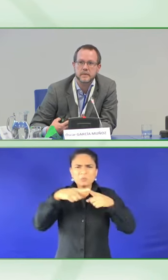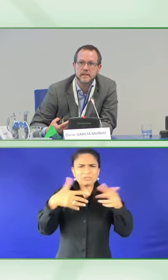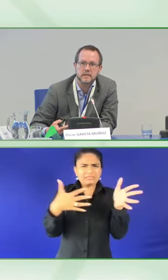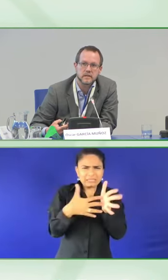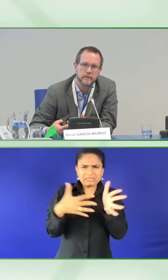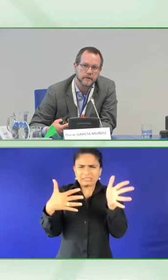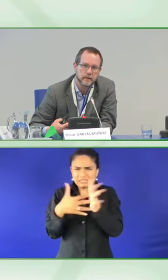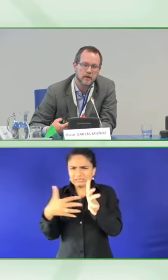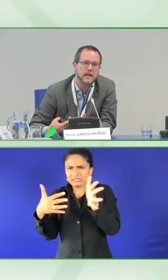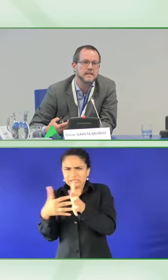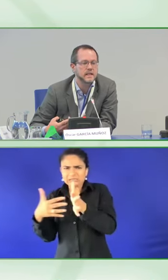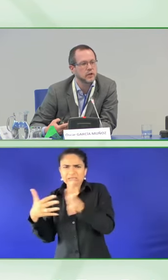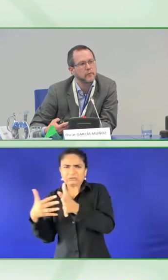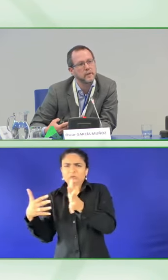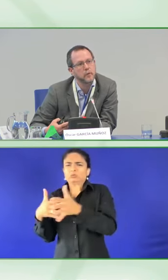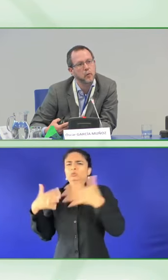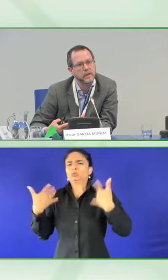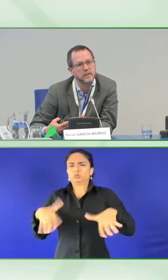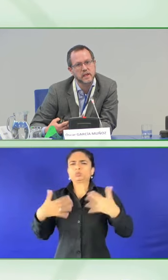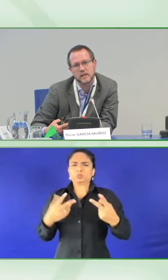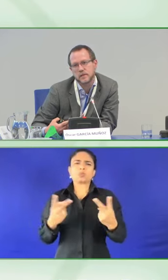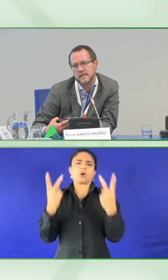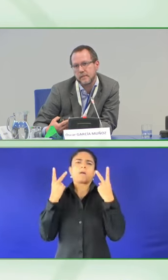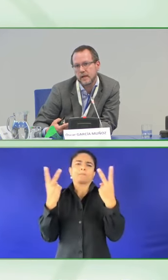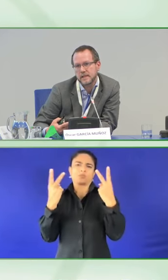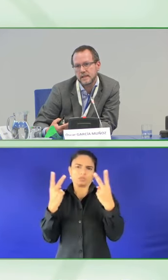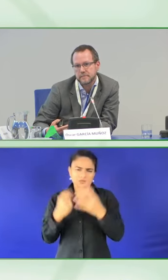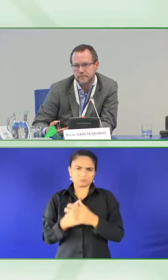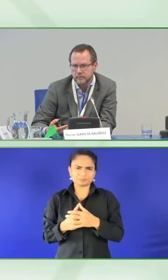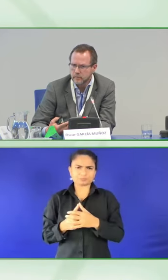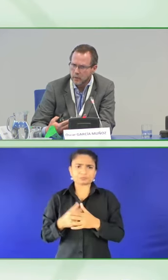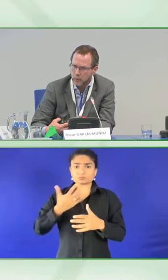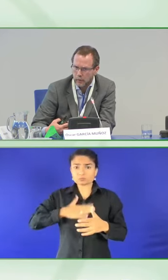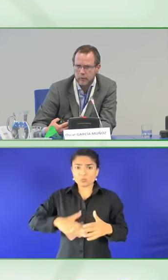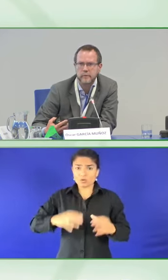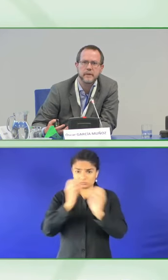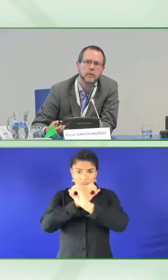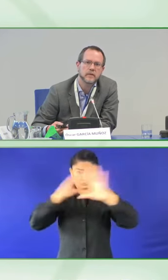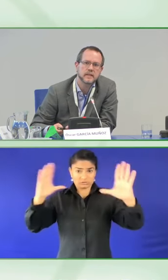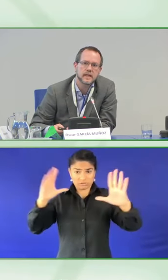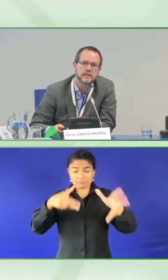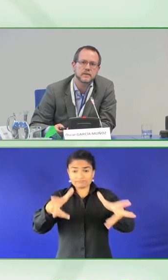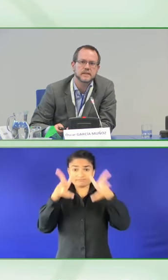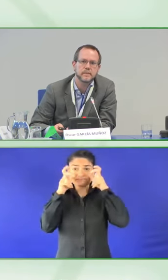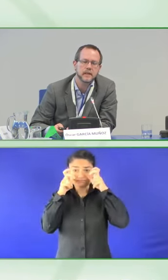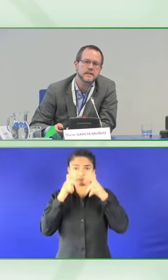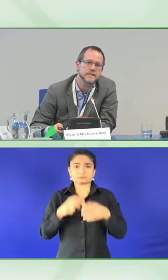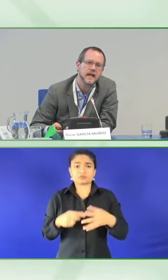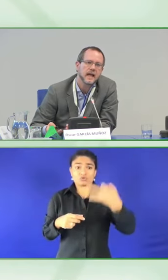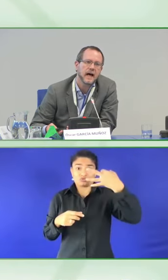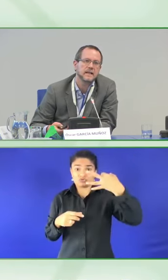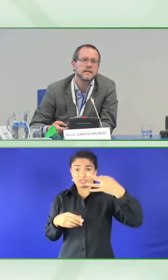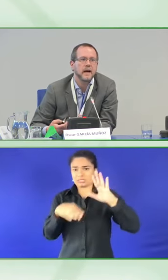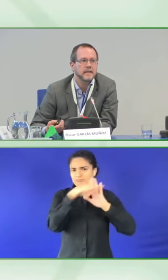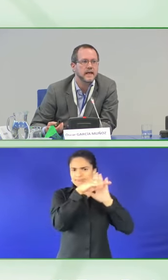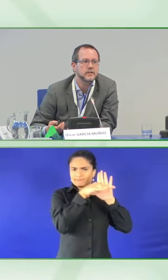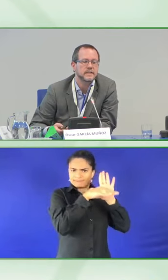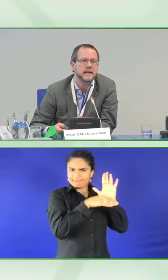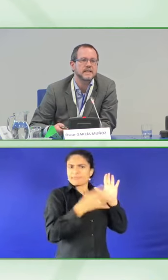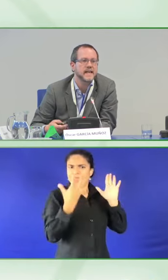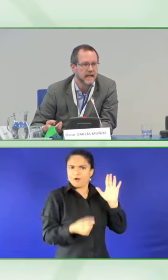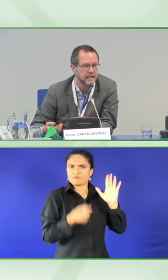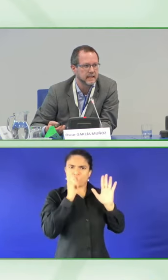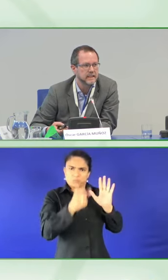as I am representative of an organization of people with intellectual disabilities. We work with people with intellectual disabilities. And the